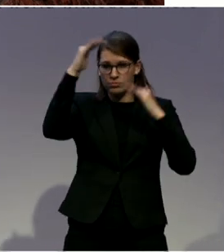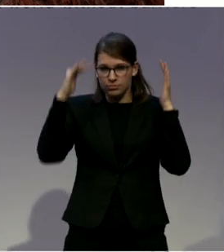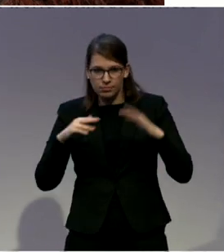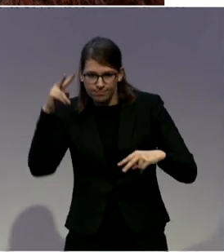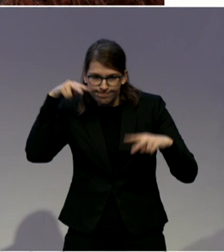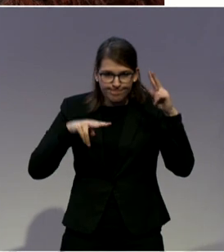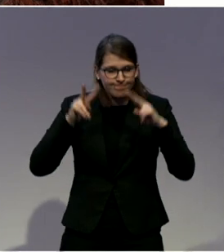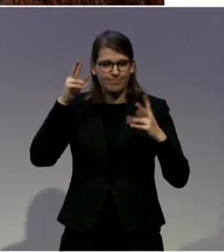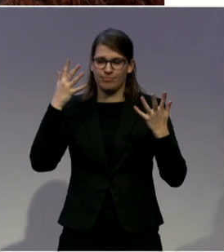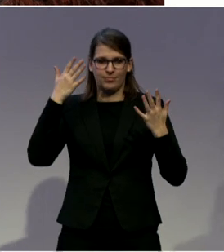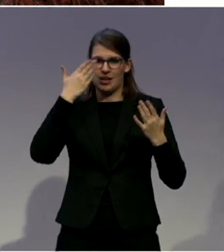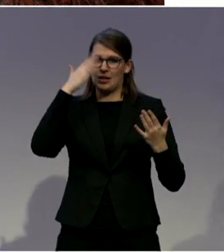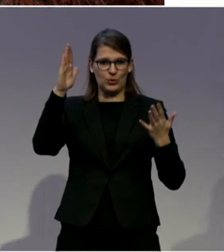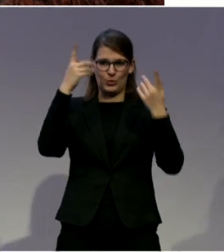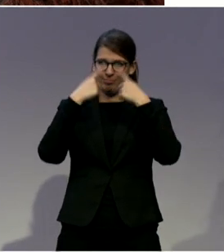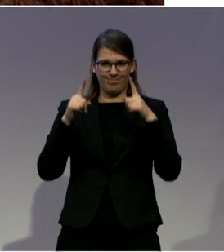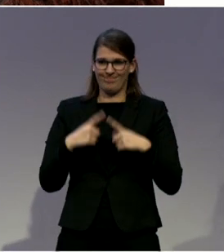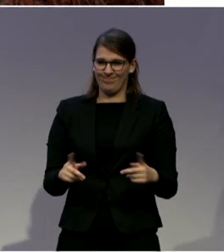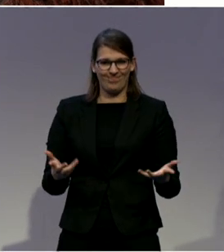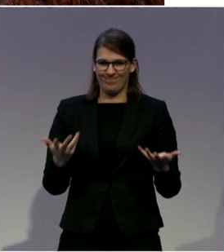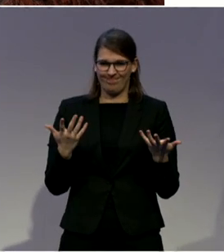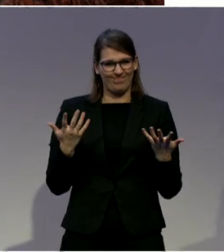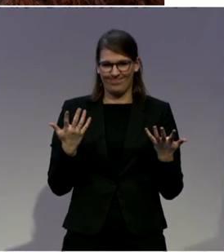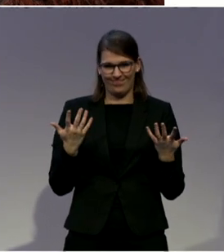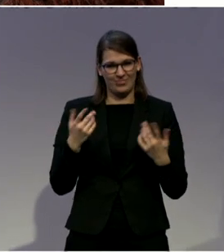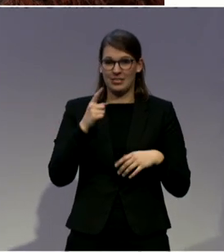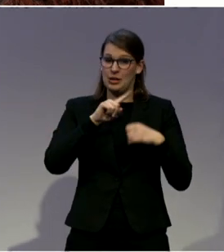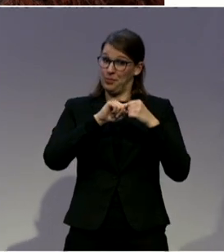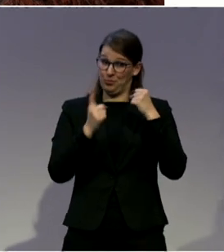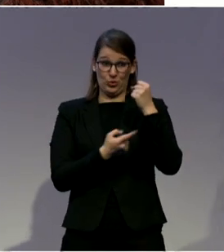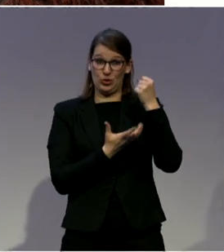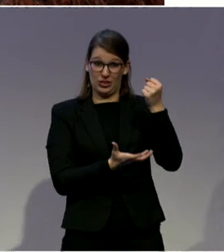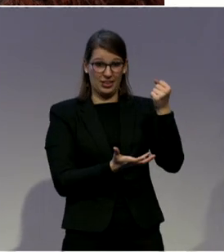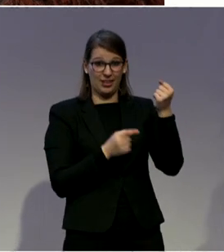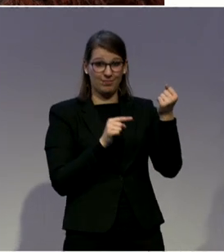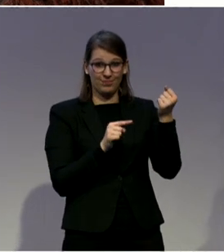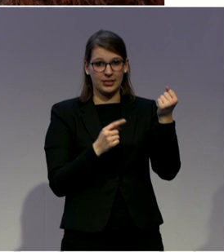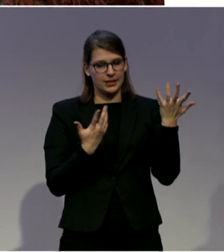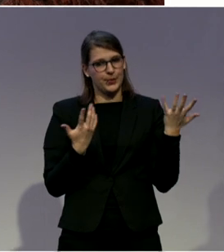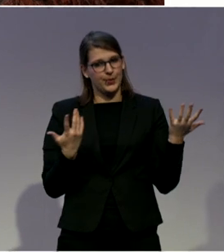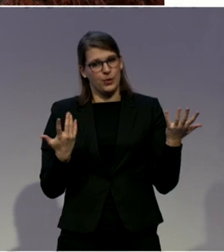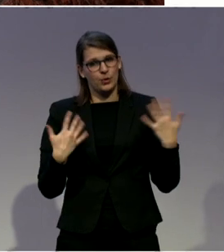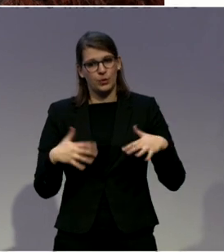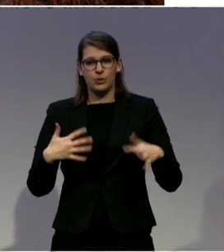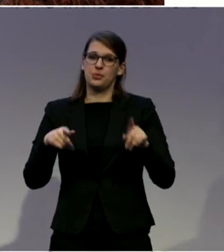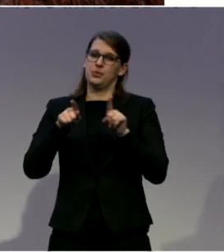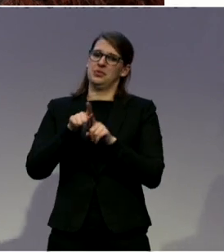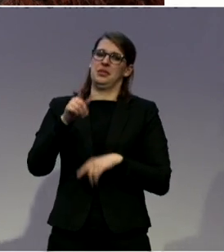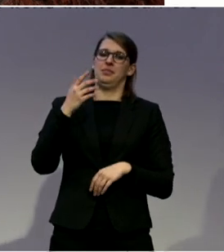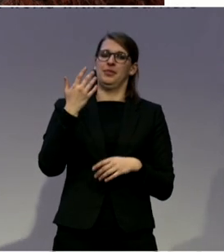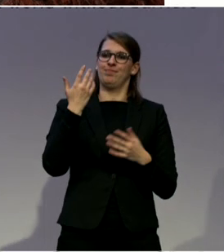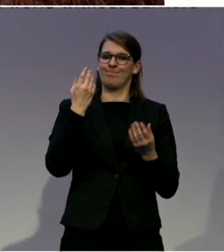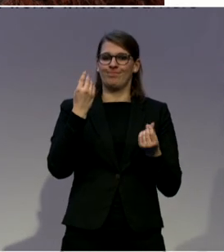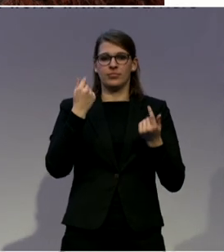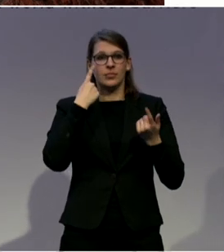There was also obviously budgets, and budgets are sort of like a window into the soul of reform efforts, you know, and particularly moving